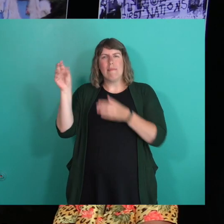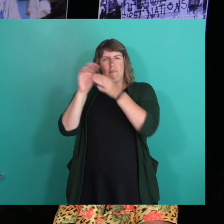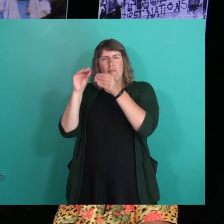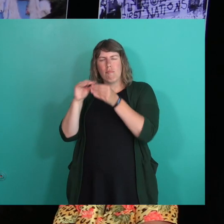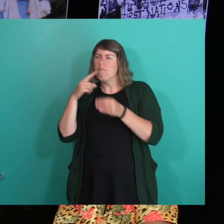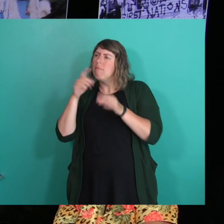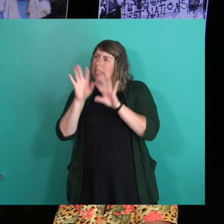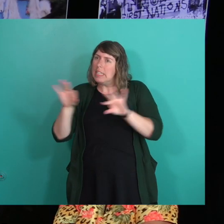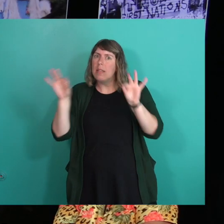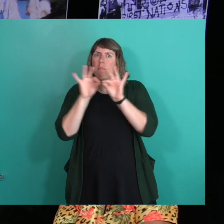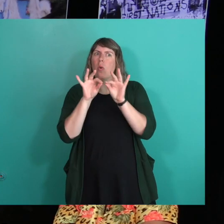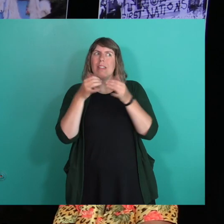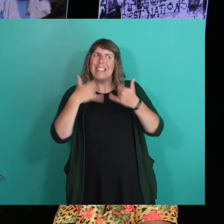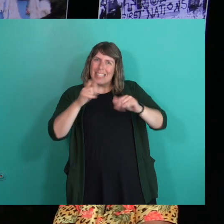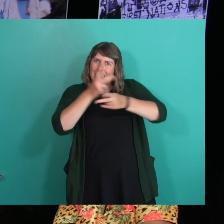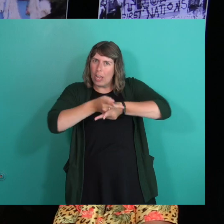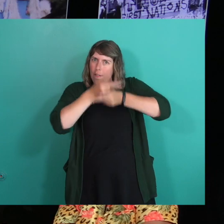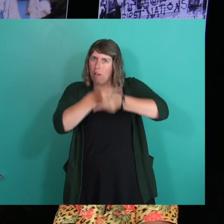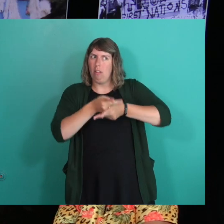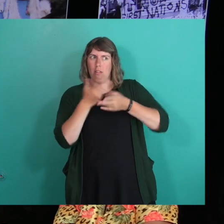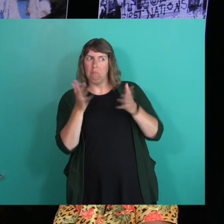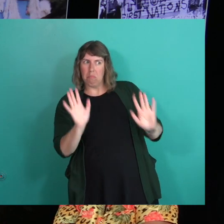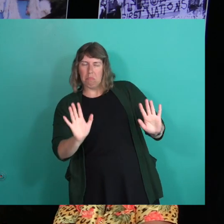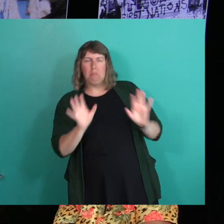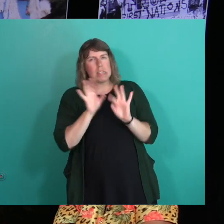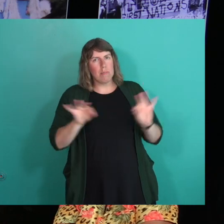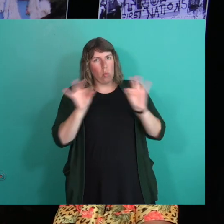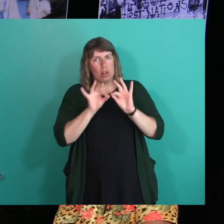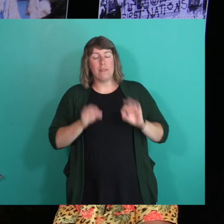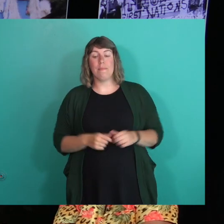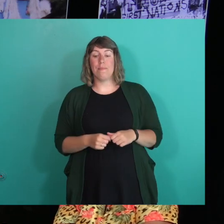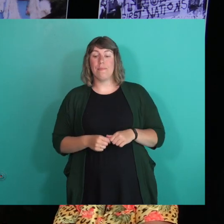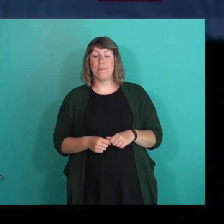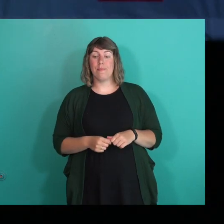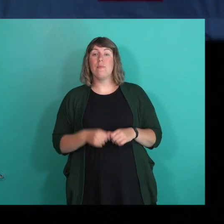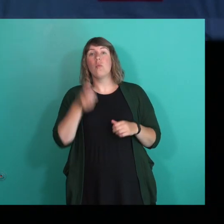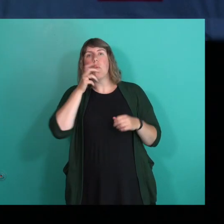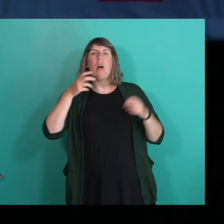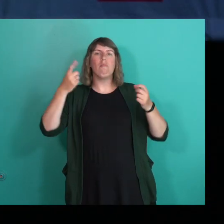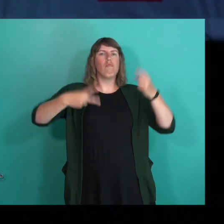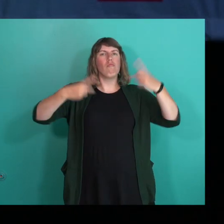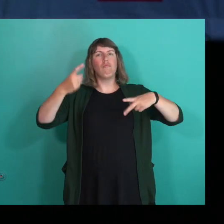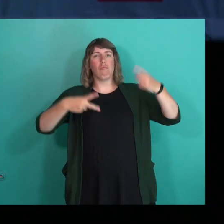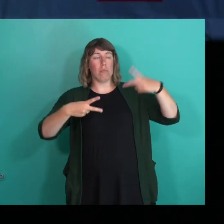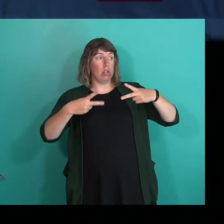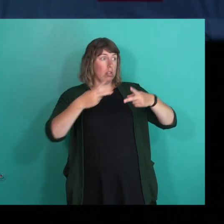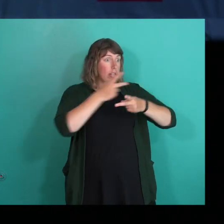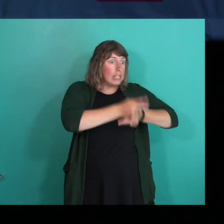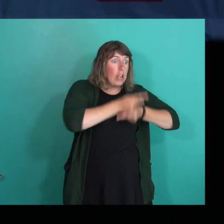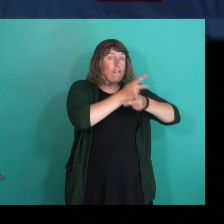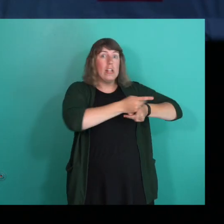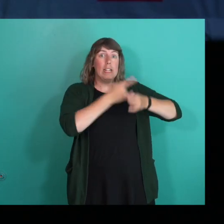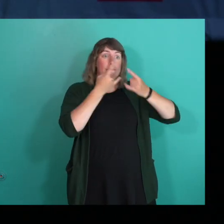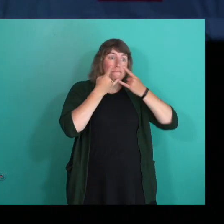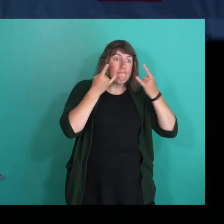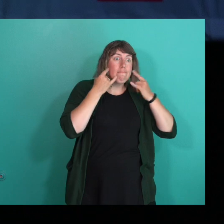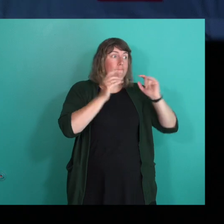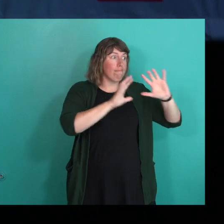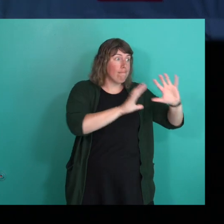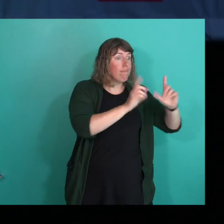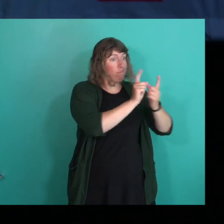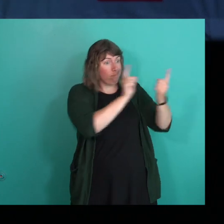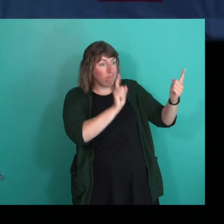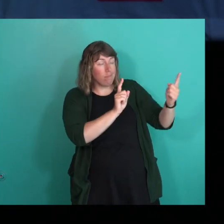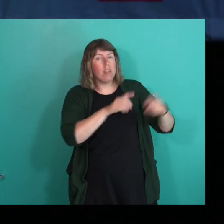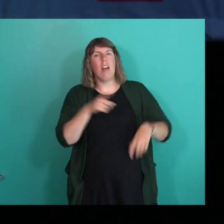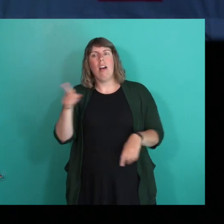are still being cautious. And, and so we're going to have a mixture of, of both. But, you know, I